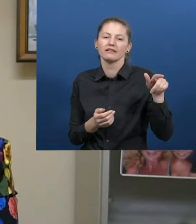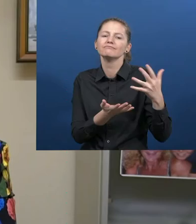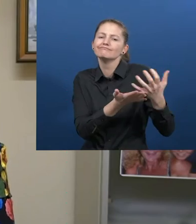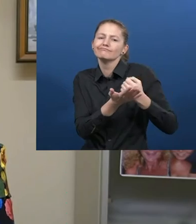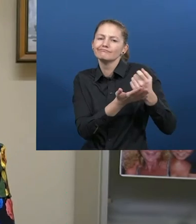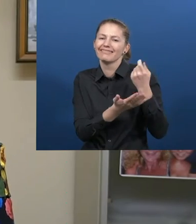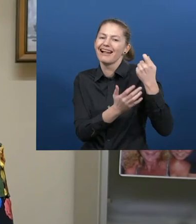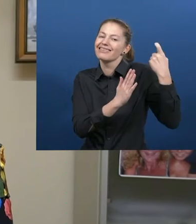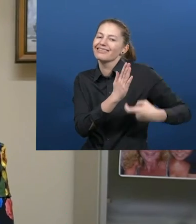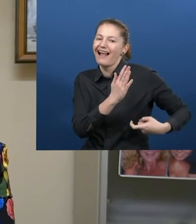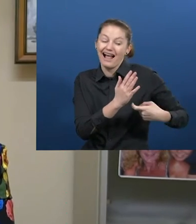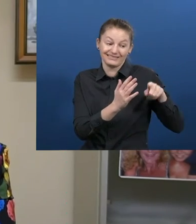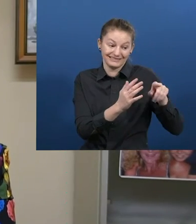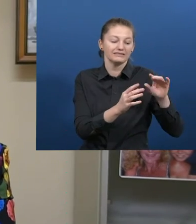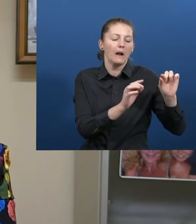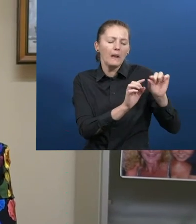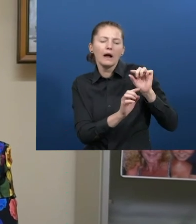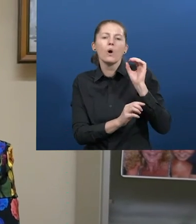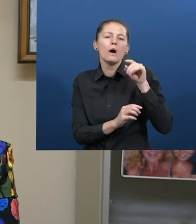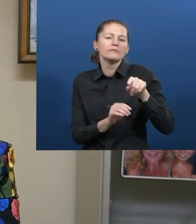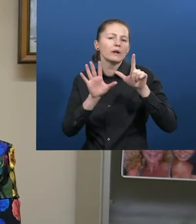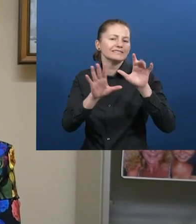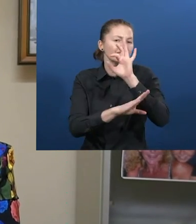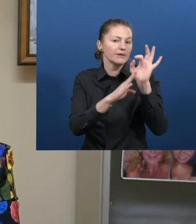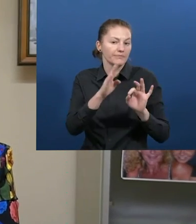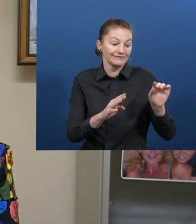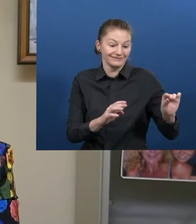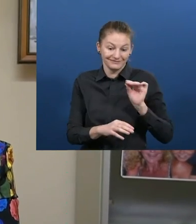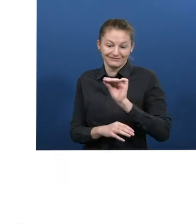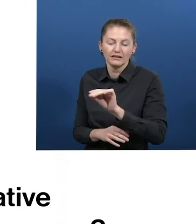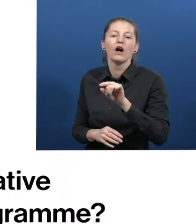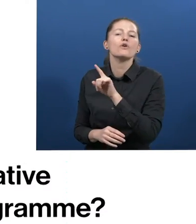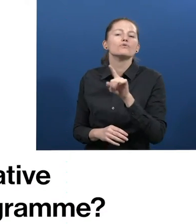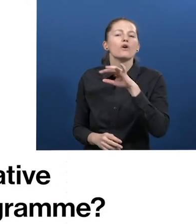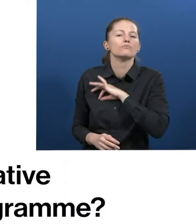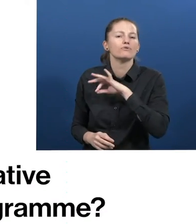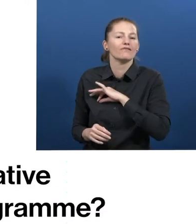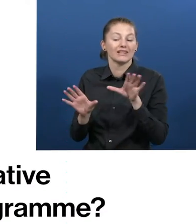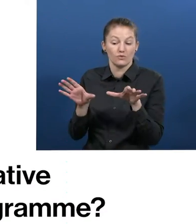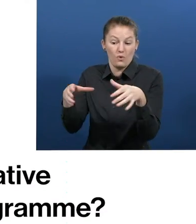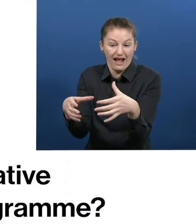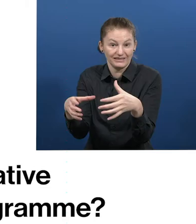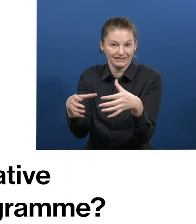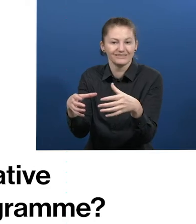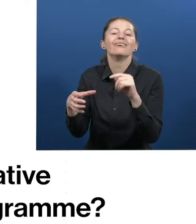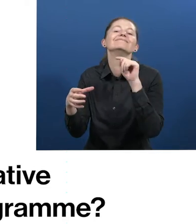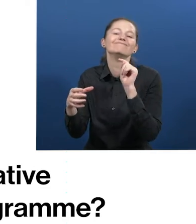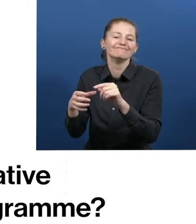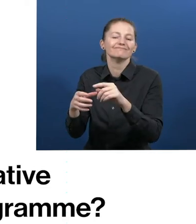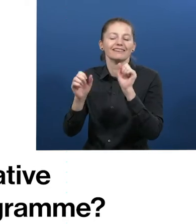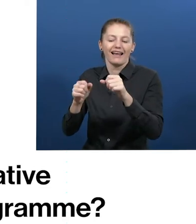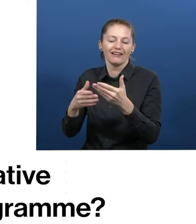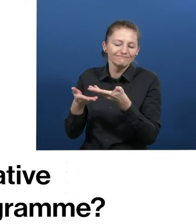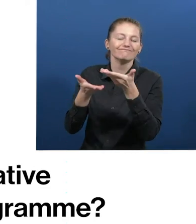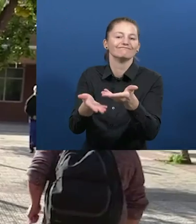How does APSA Penitentiary